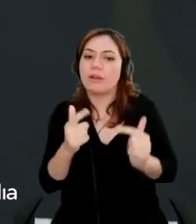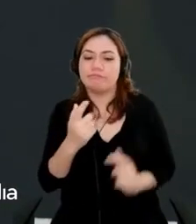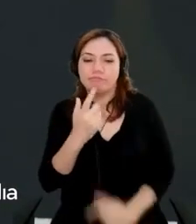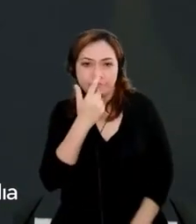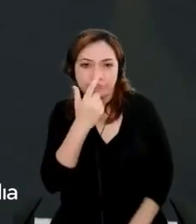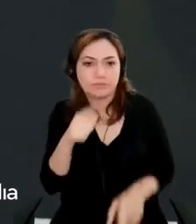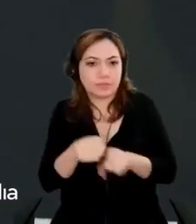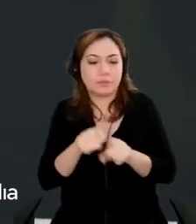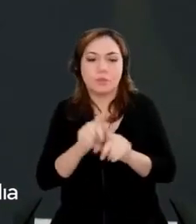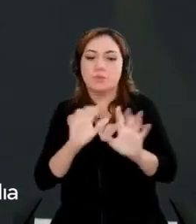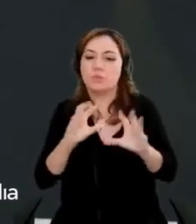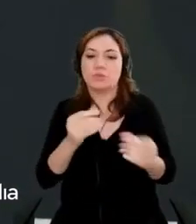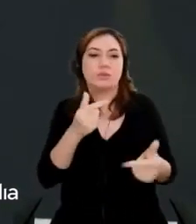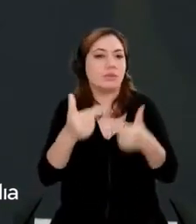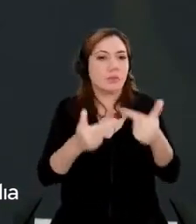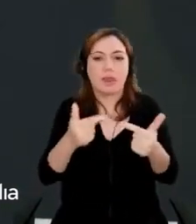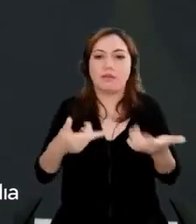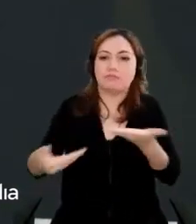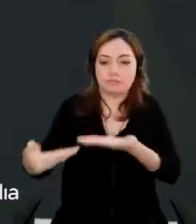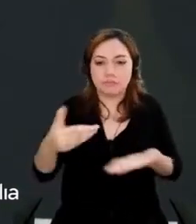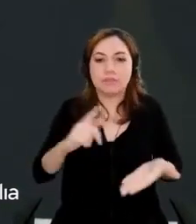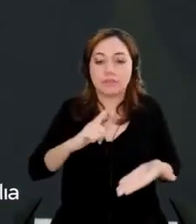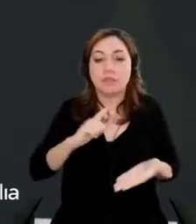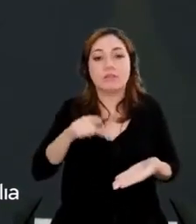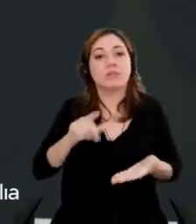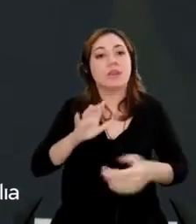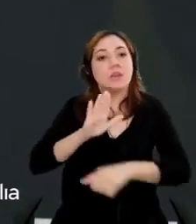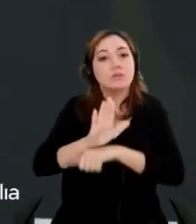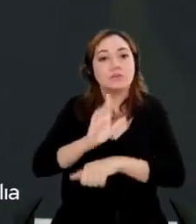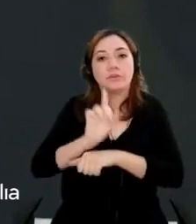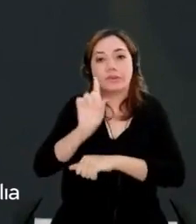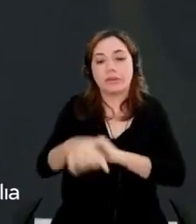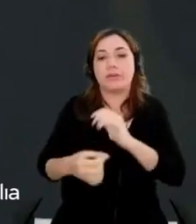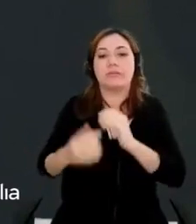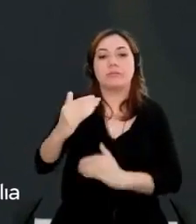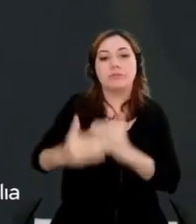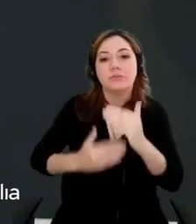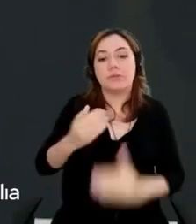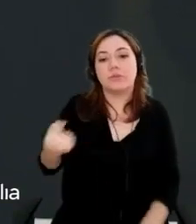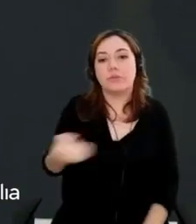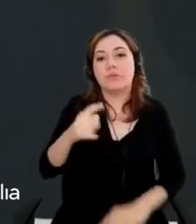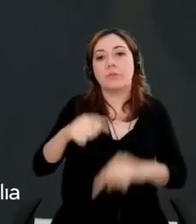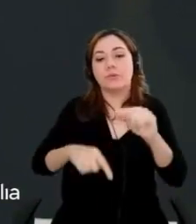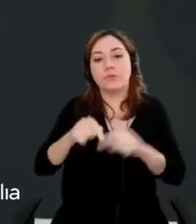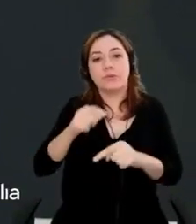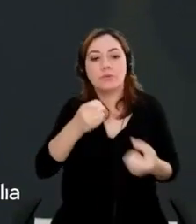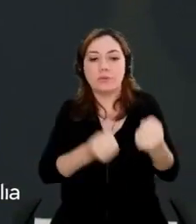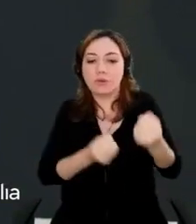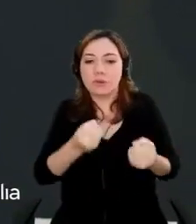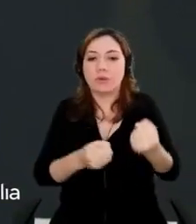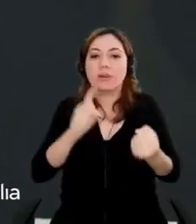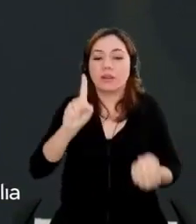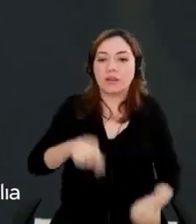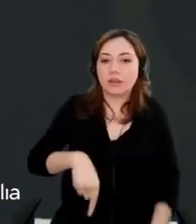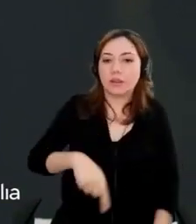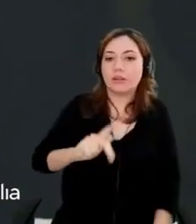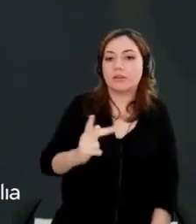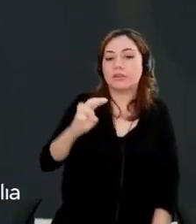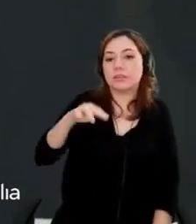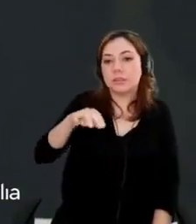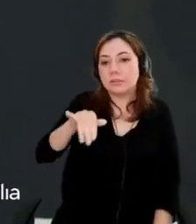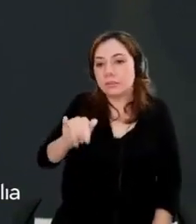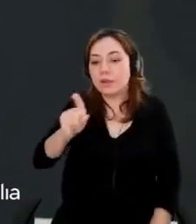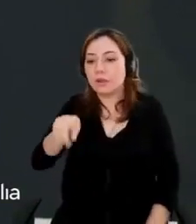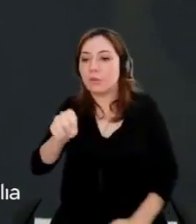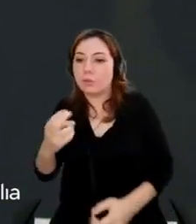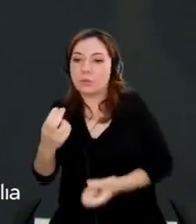So at Rivian, I just helped to develop new products for the vehicle, whether they be in the HMI or whether it be a control or the steering wheel,